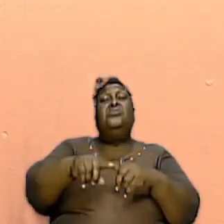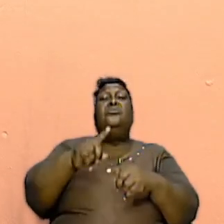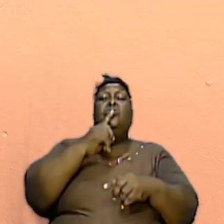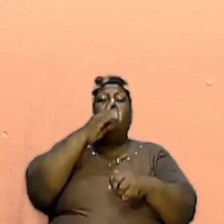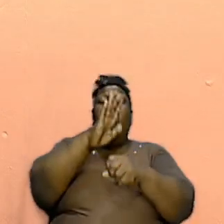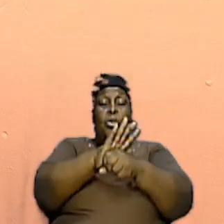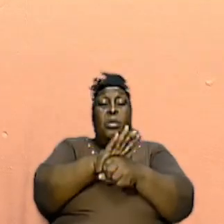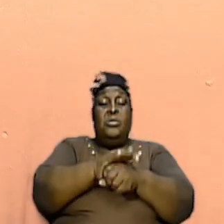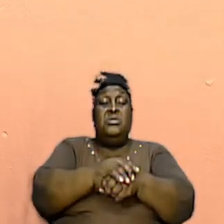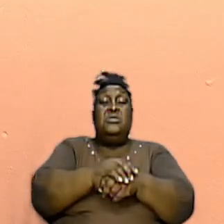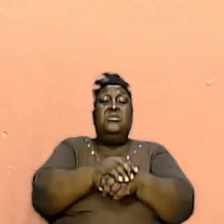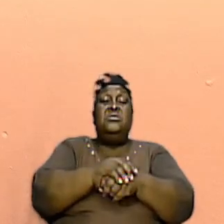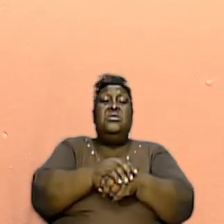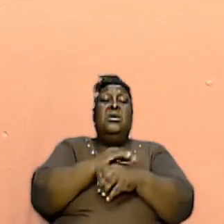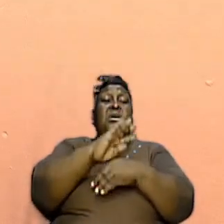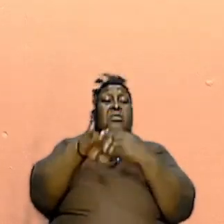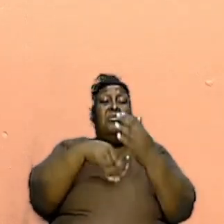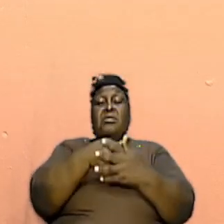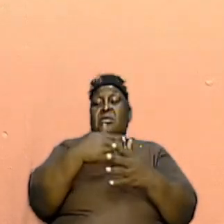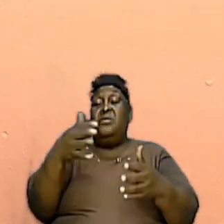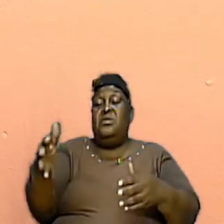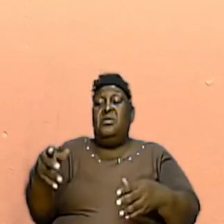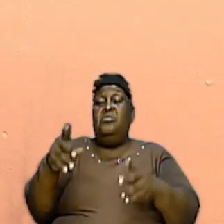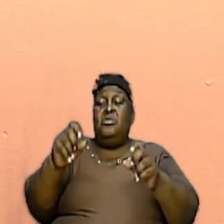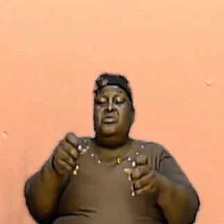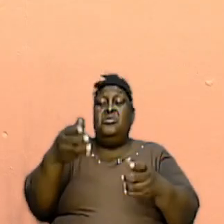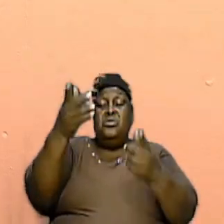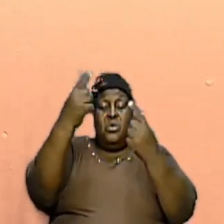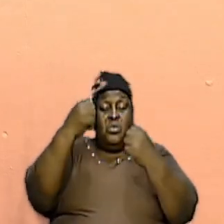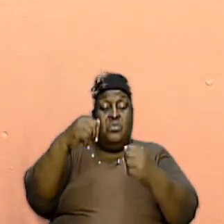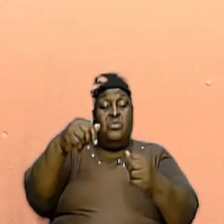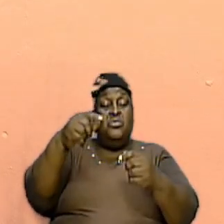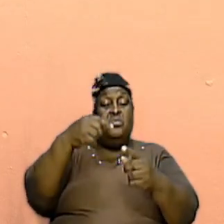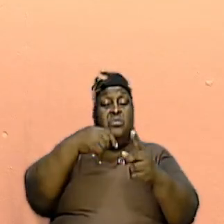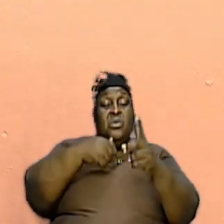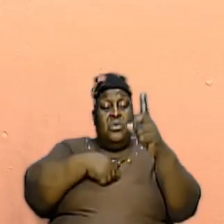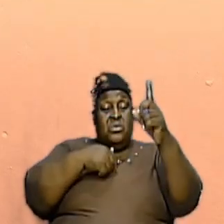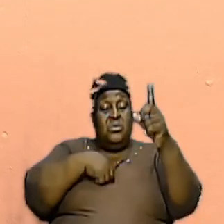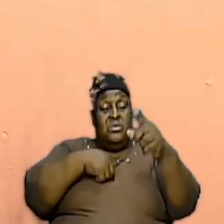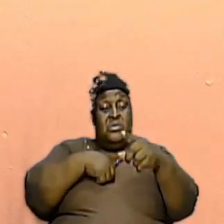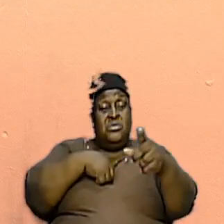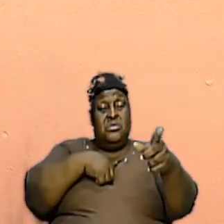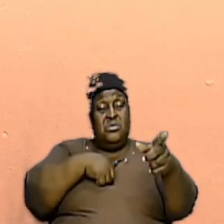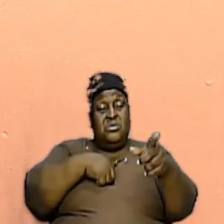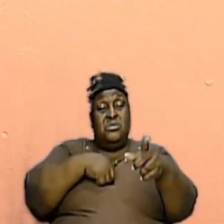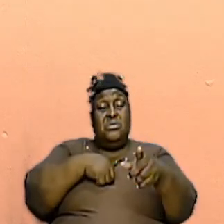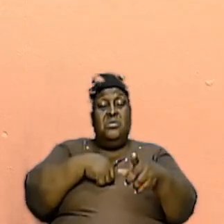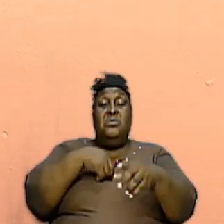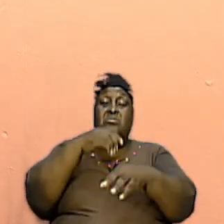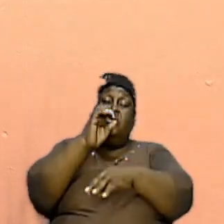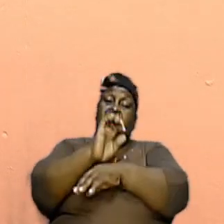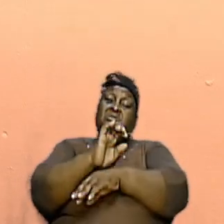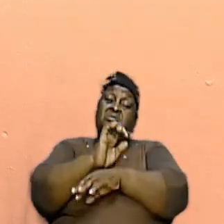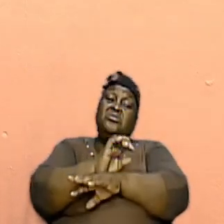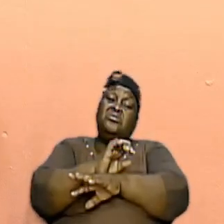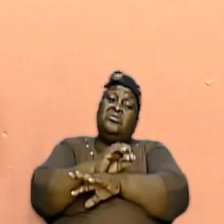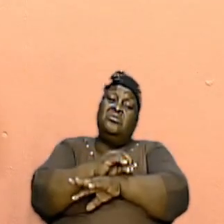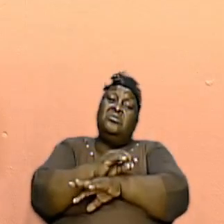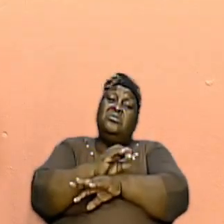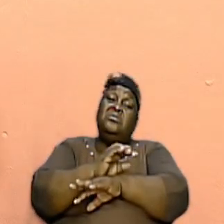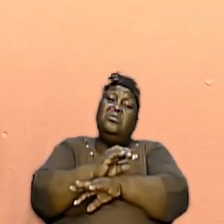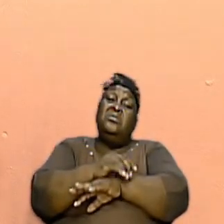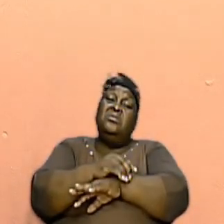promises and all the things that is to come to us but the church as a vehicle is